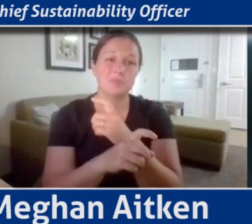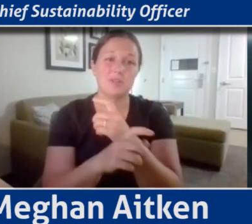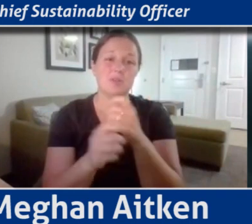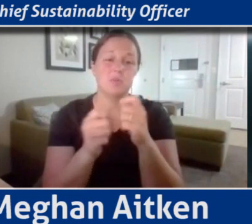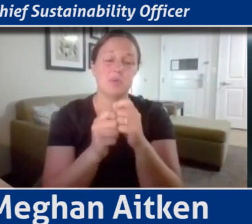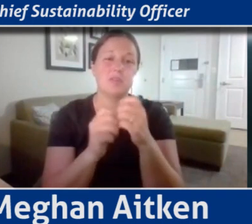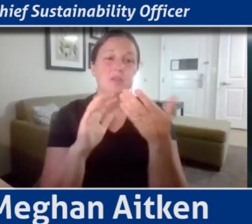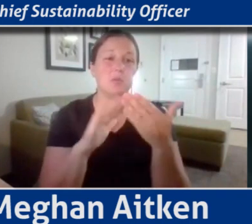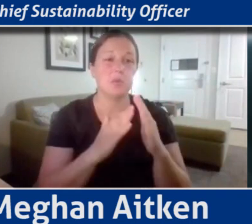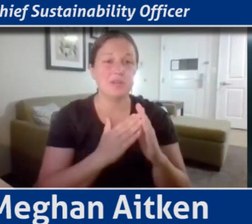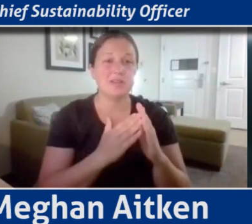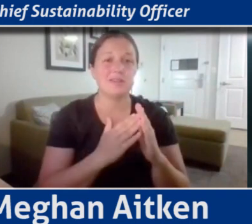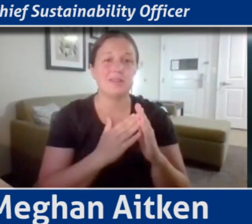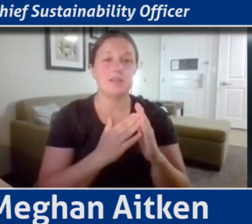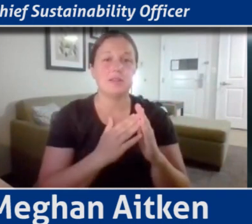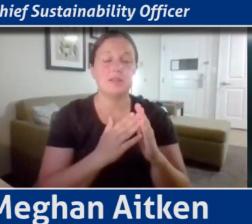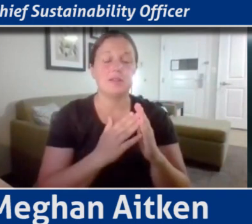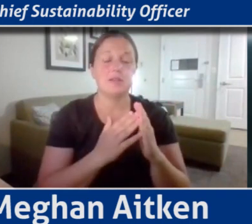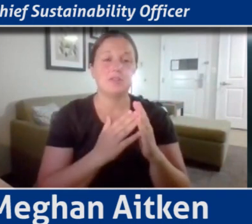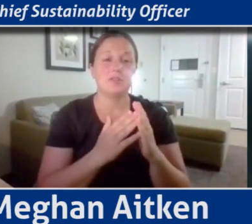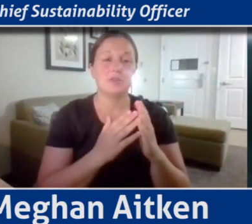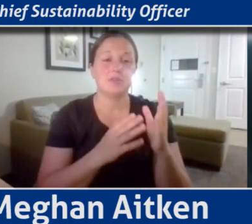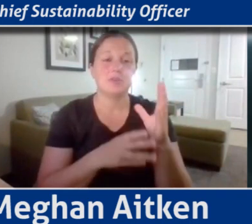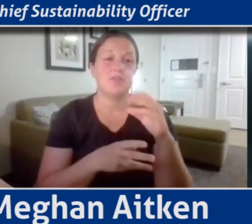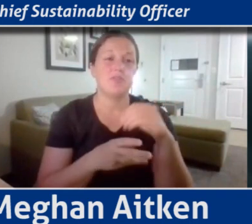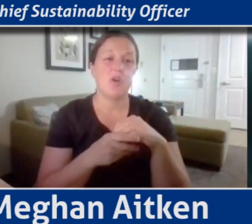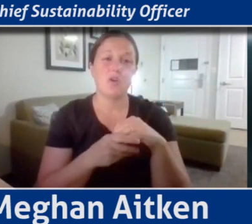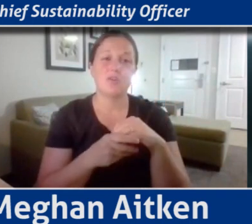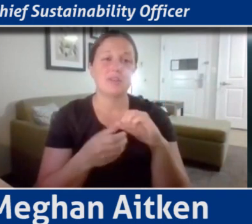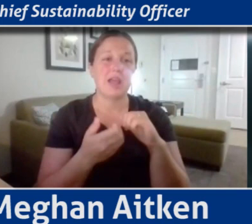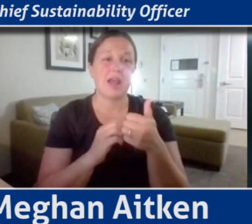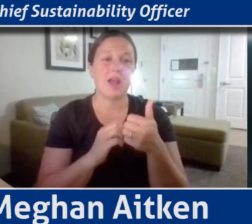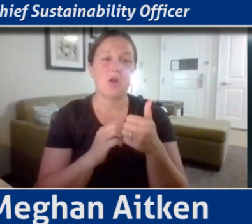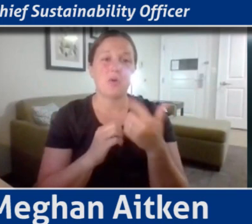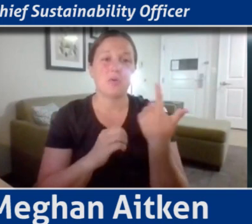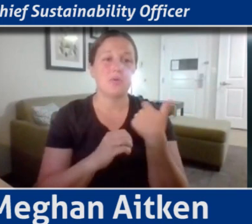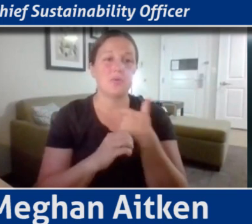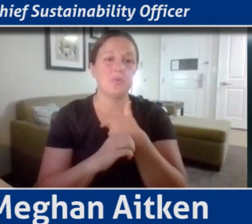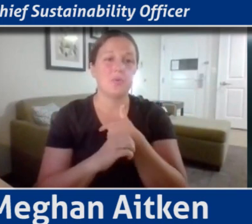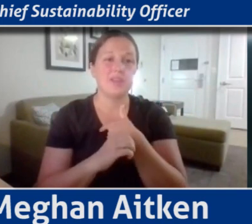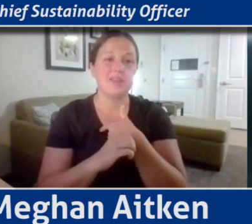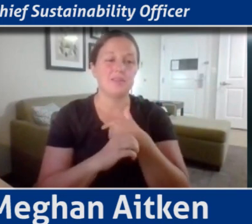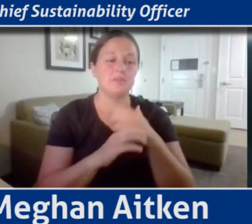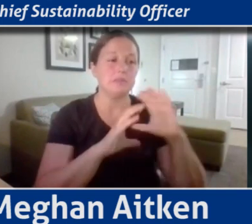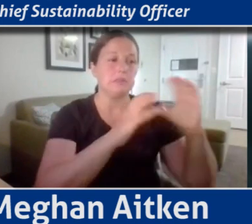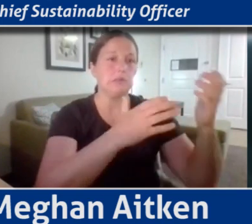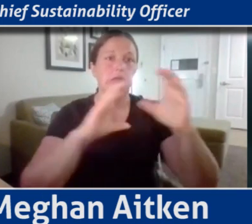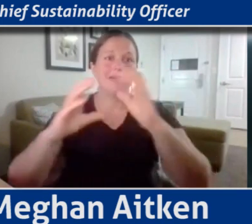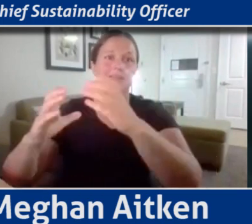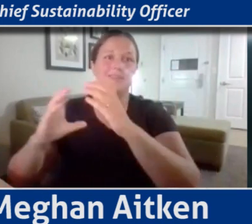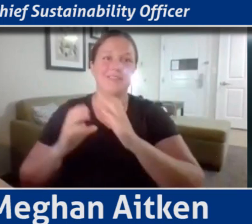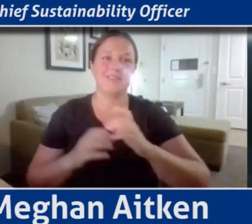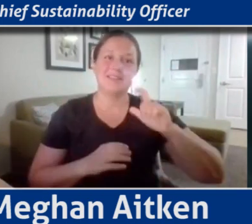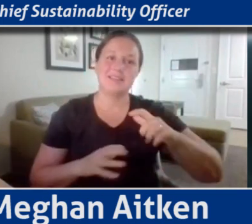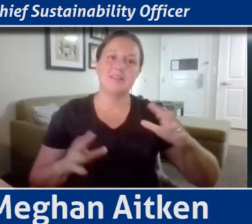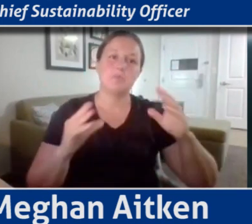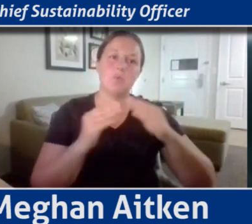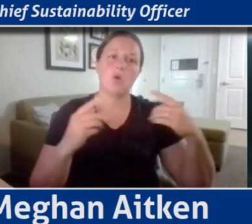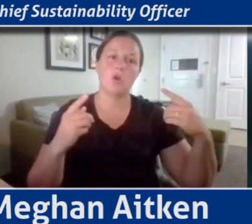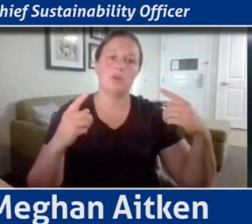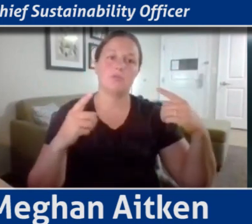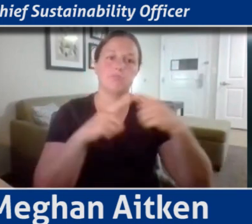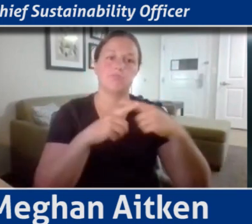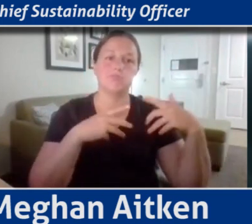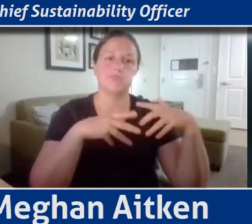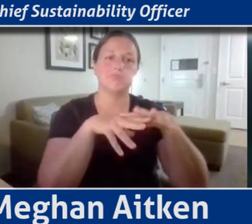ways in which we can help facilitate kind of that cross-sector collaboration is really important. You know, so the SDGs help provide